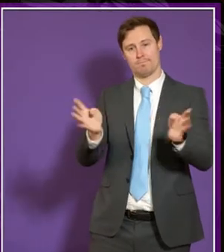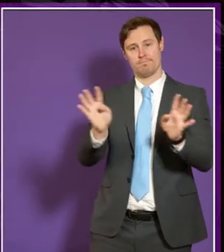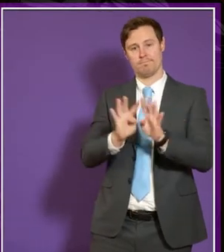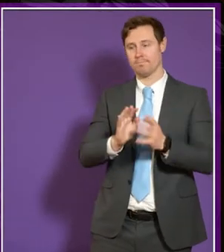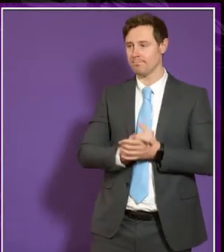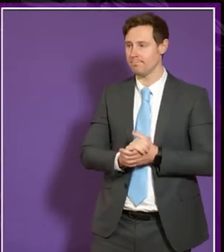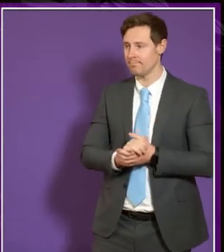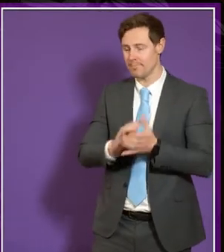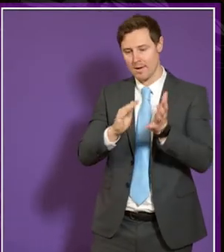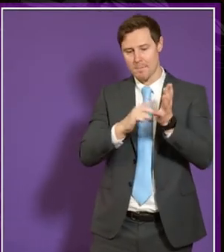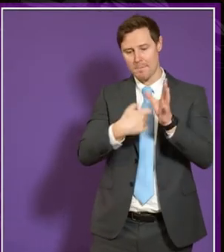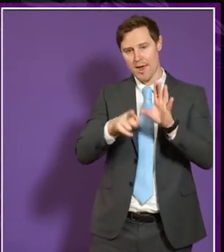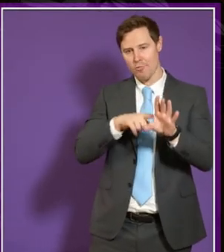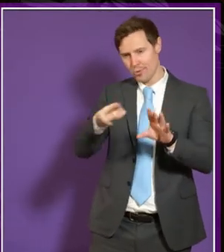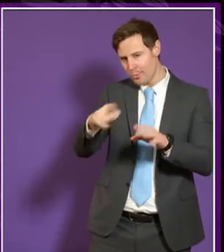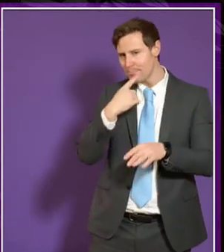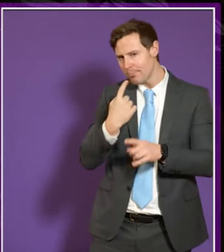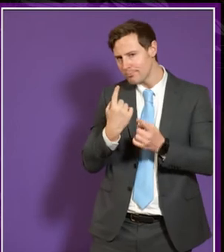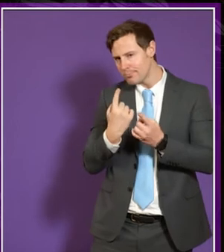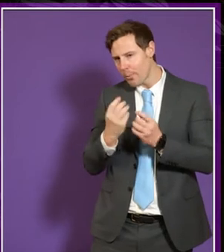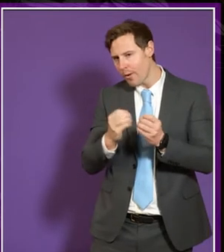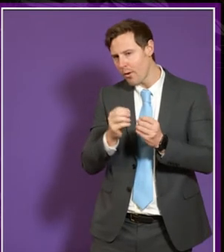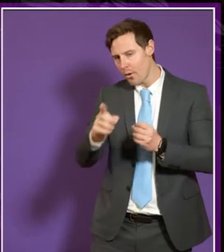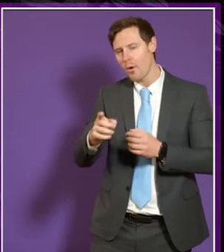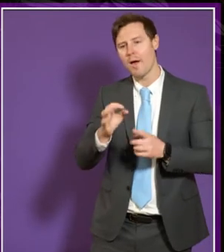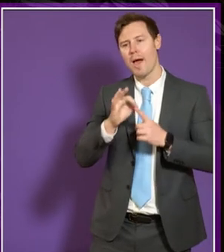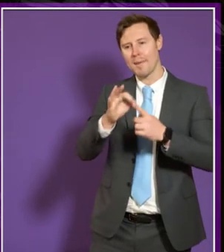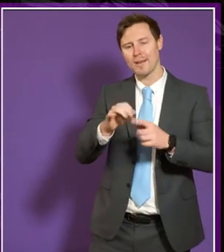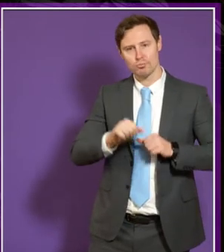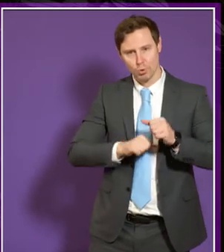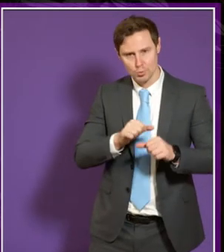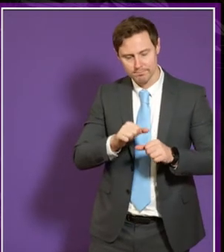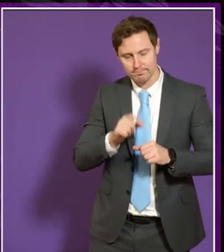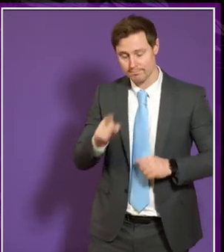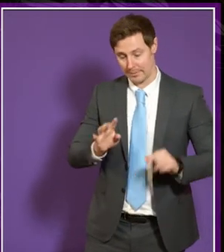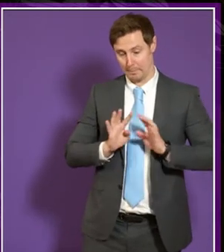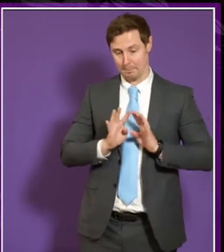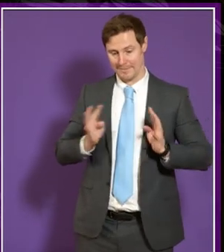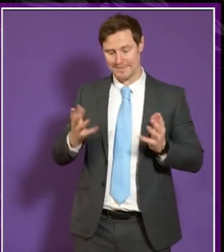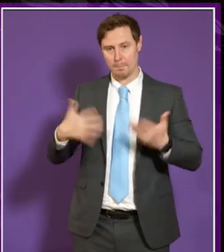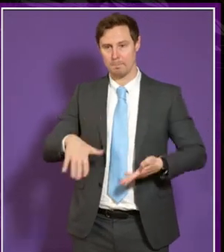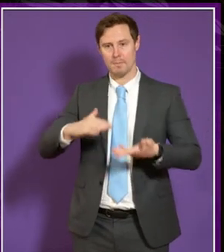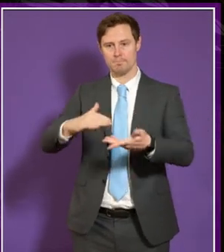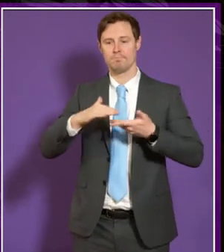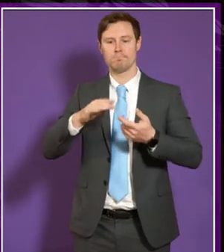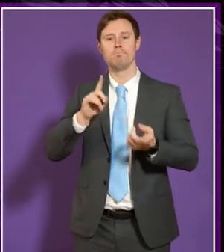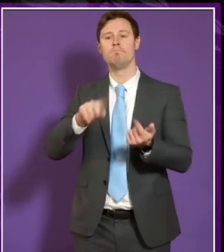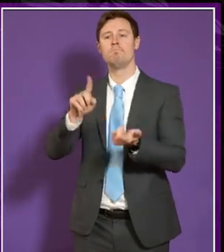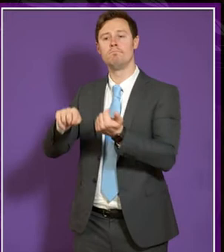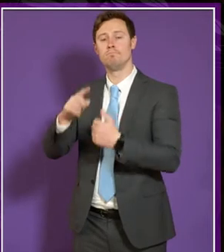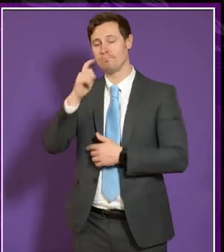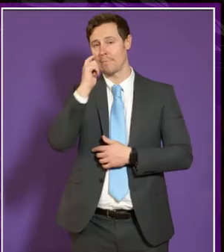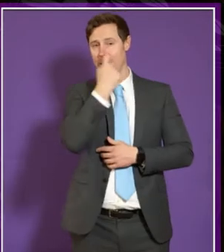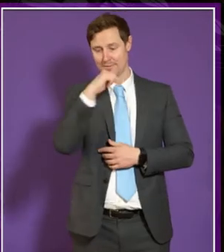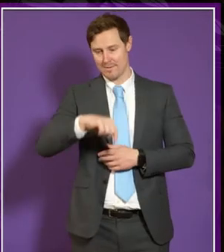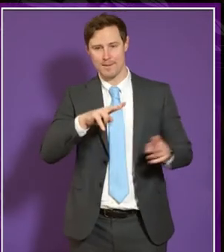applications process and um when the committee took evidence um on this topic there was um